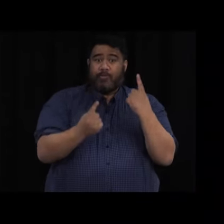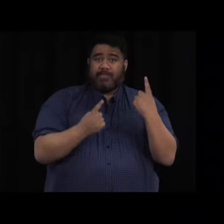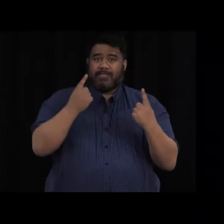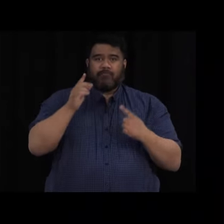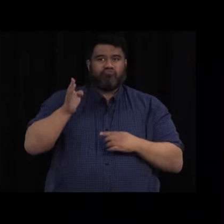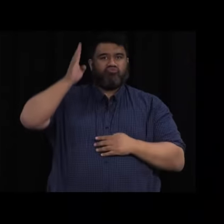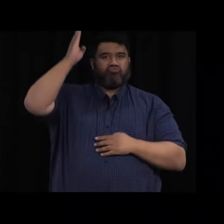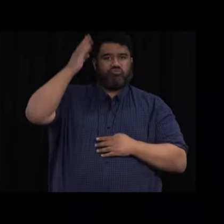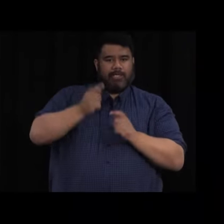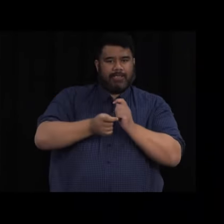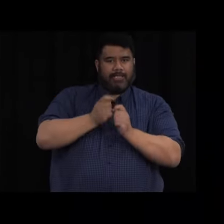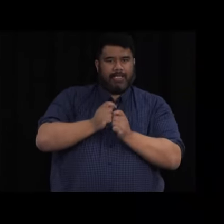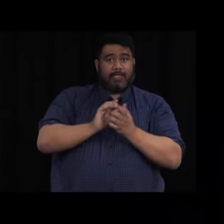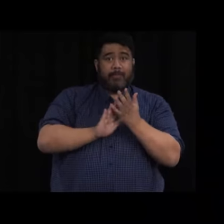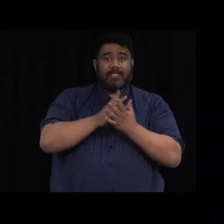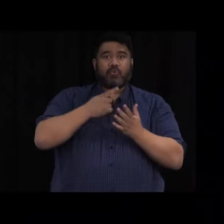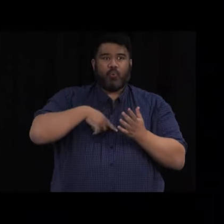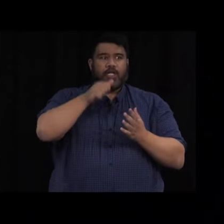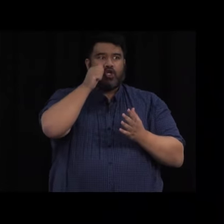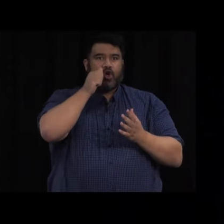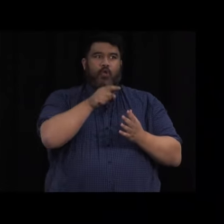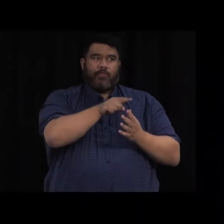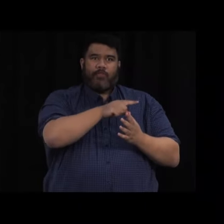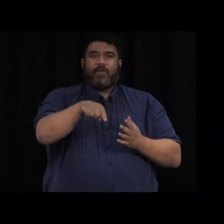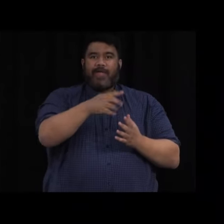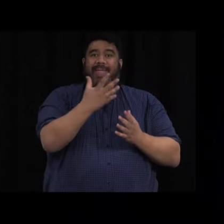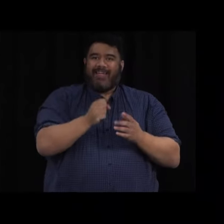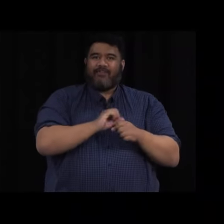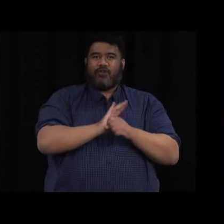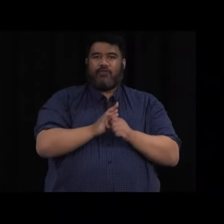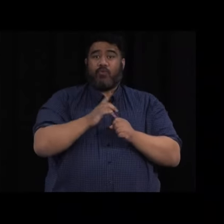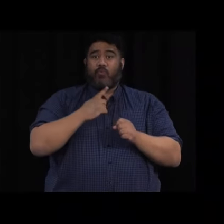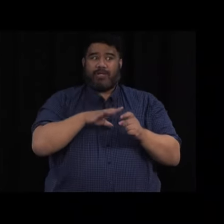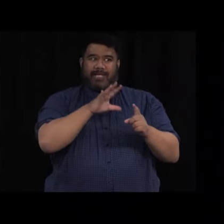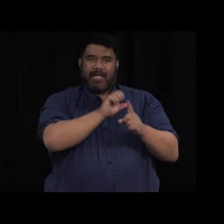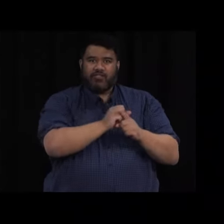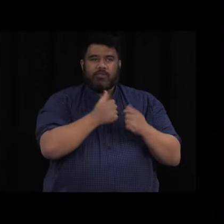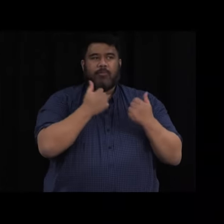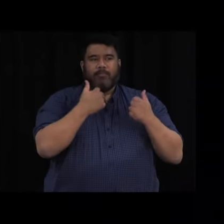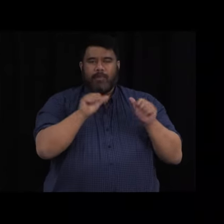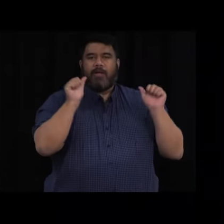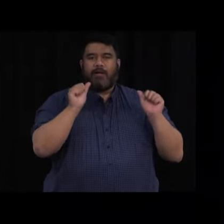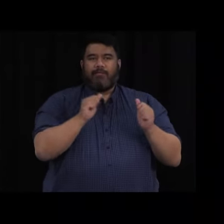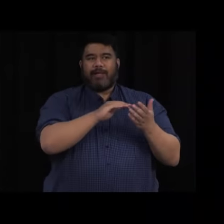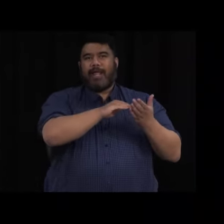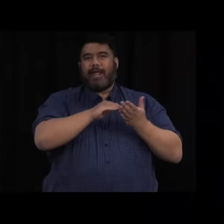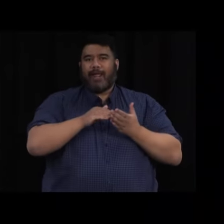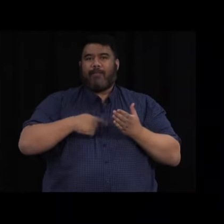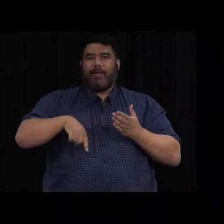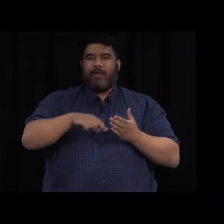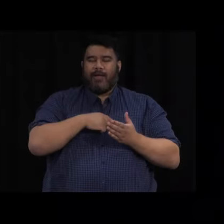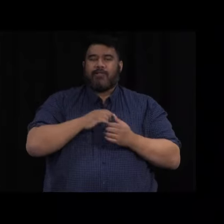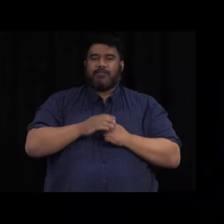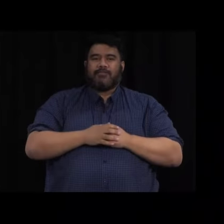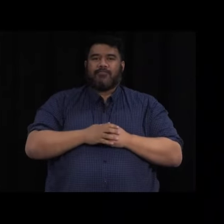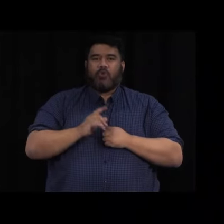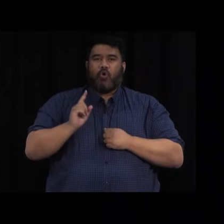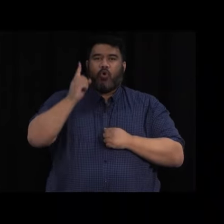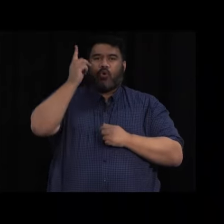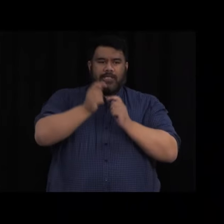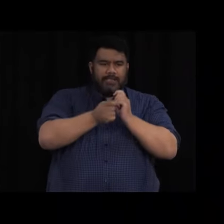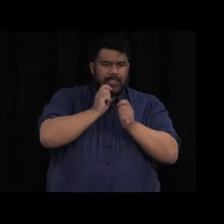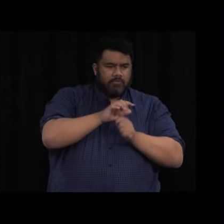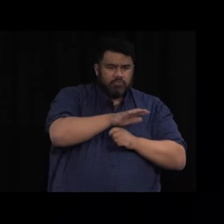forward and been tested. This is essential for us to know what we are dealing with and high levels of testing across Auckland tell us